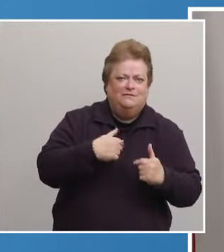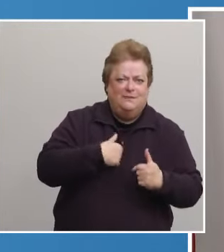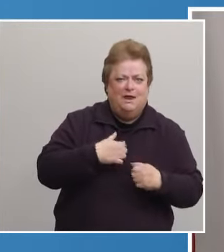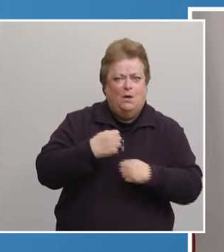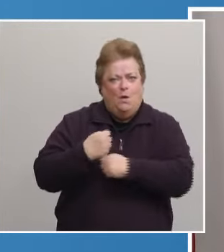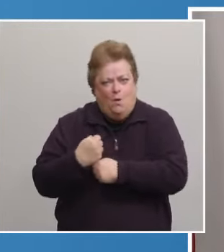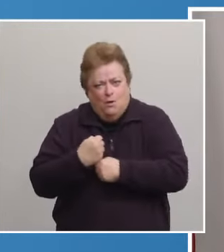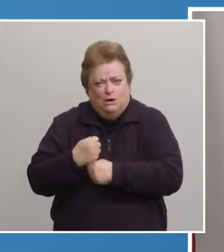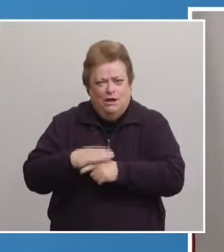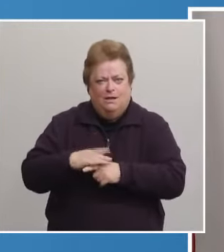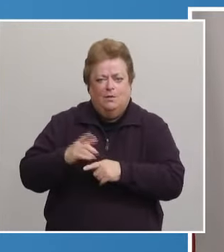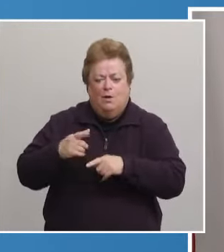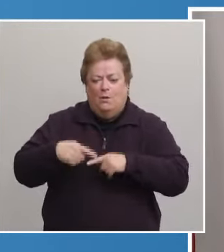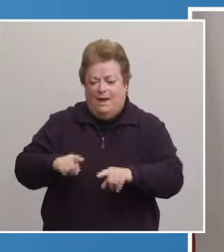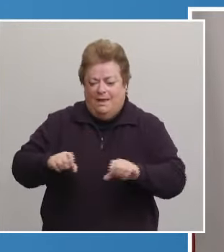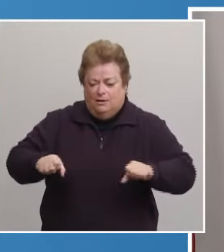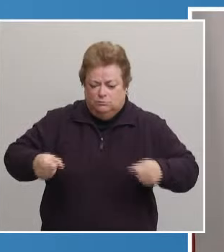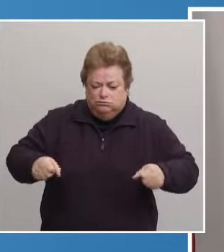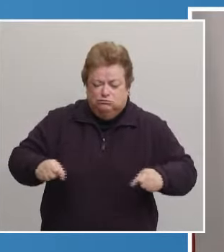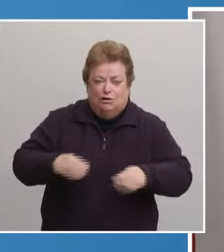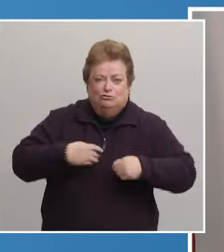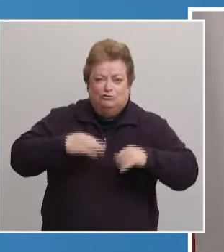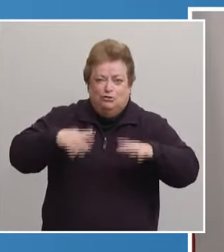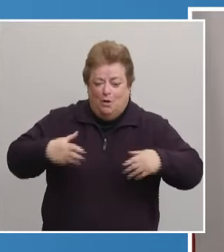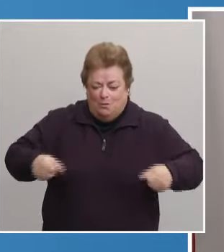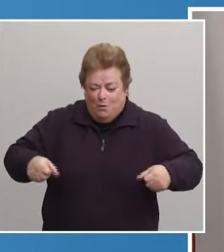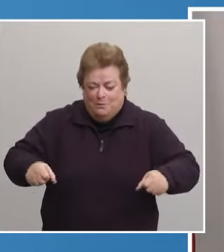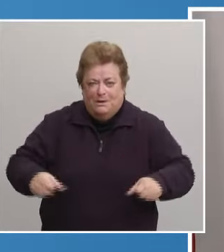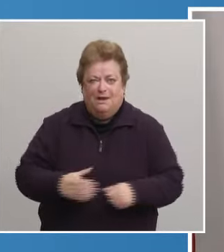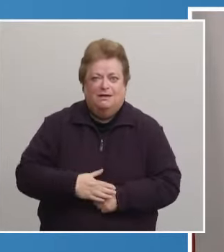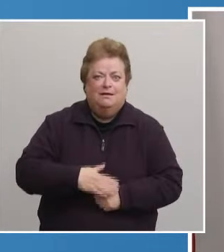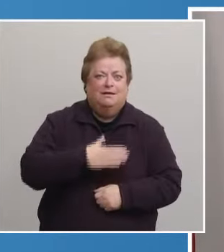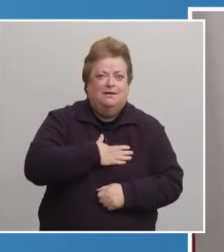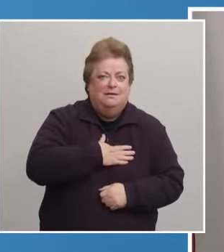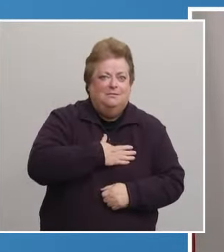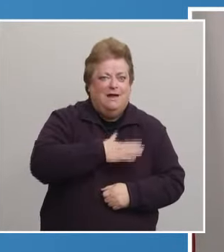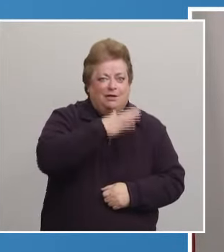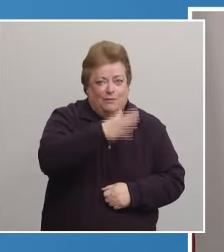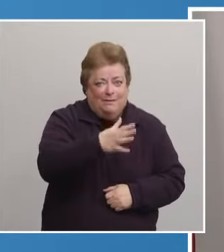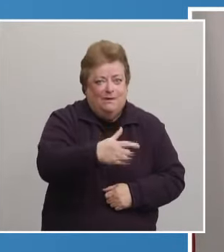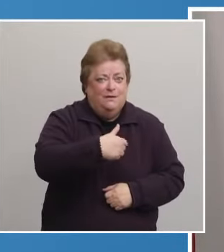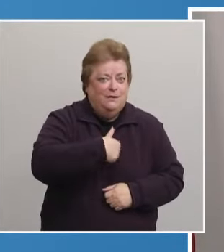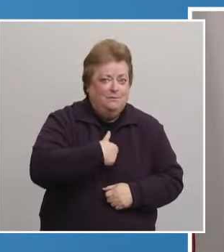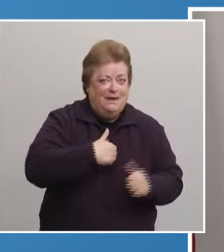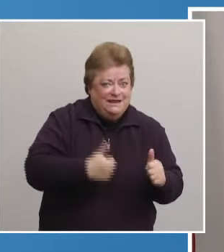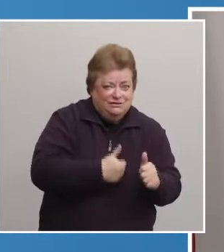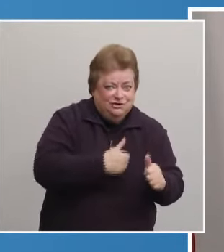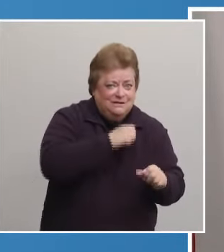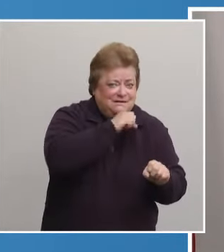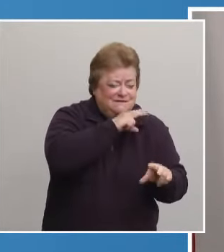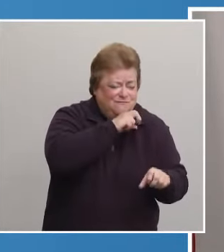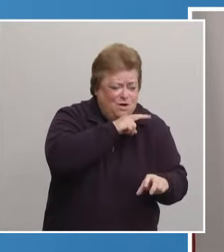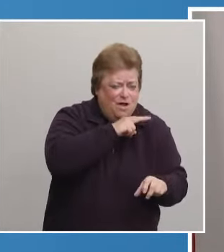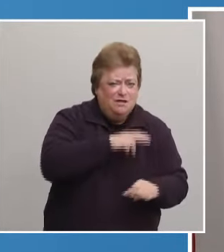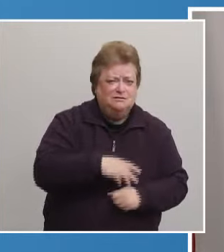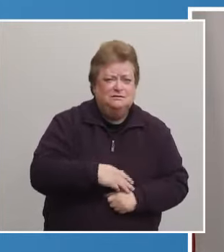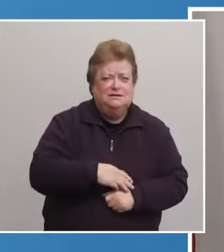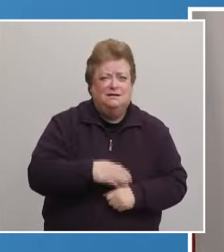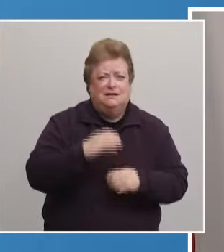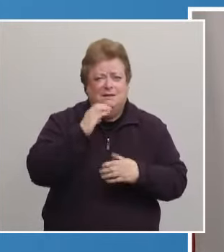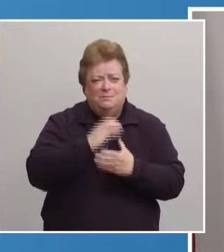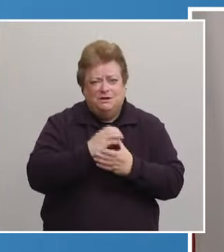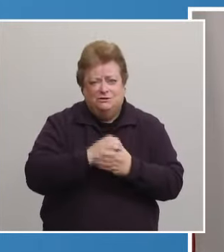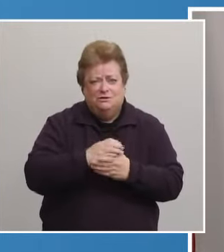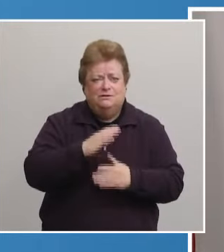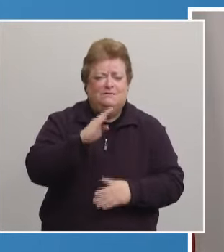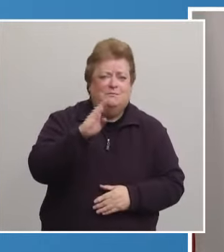him as he took me on a snowmobile ride, slides of my grandmother and me chasing frogs in the backyard, slides of barbecues, birthday parties,